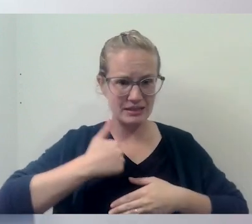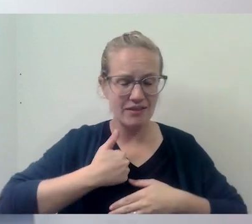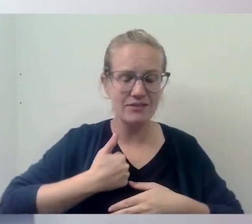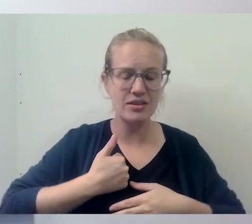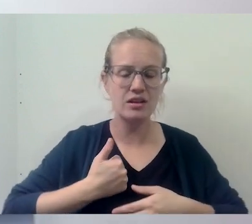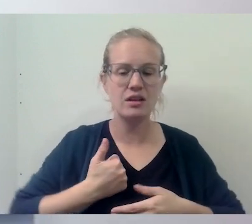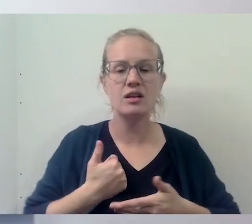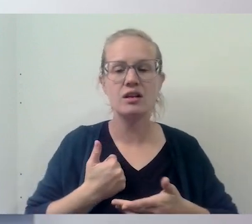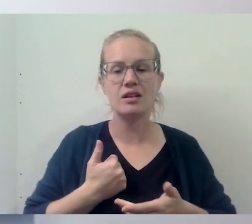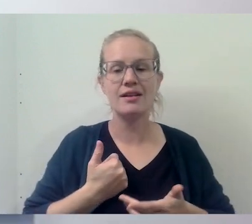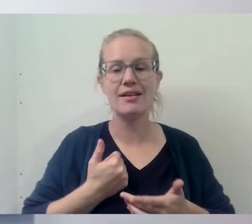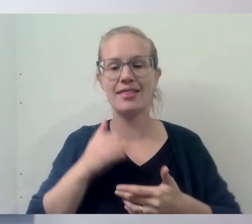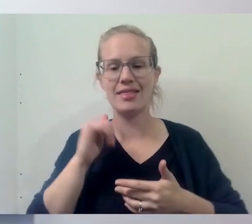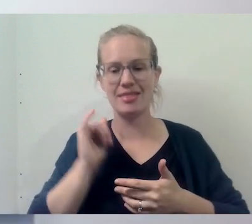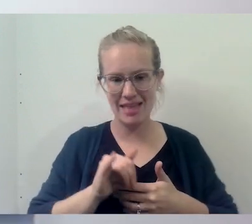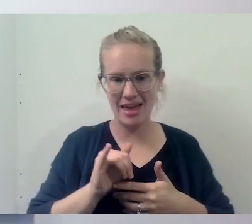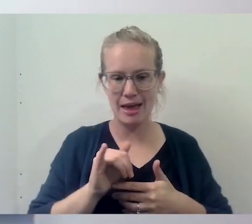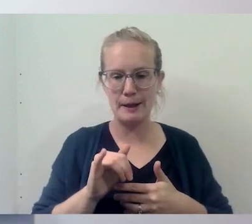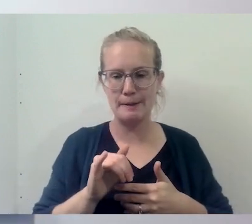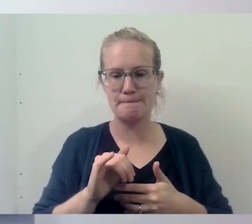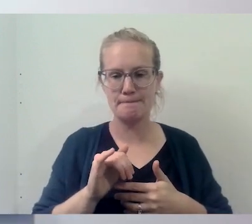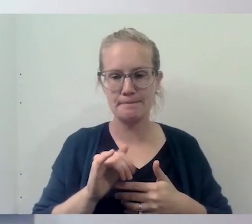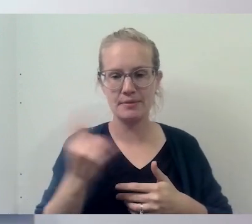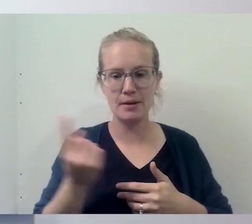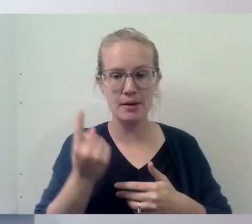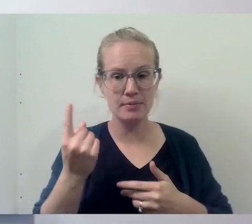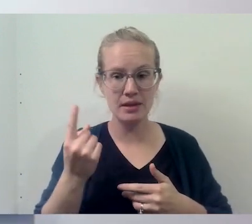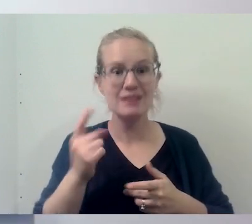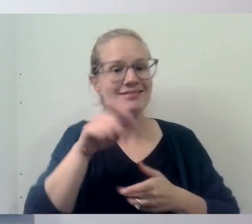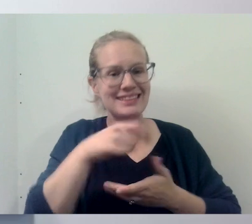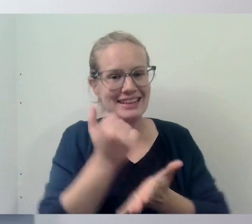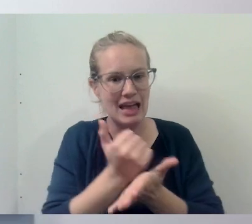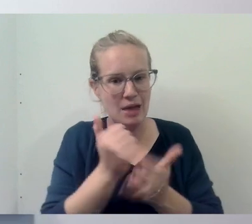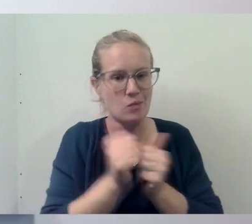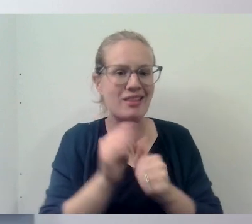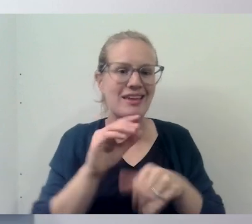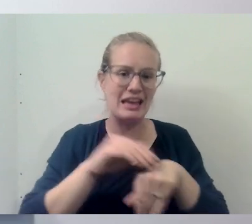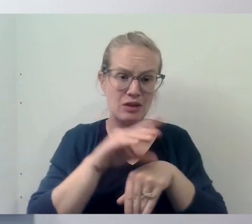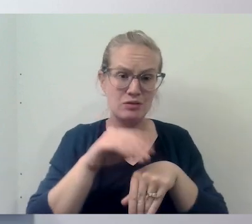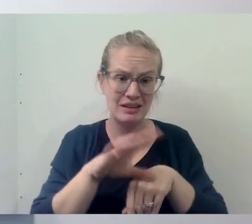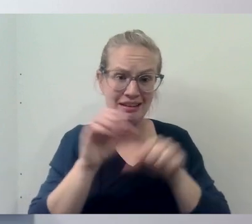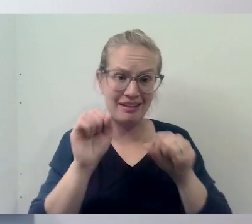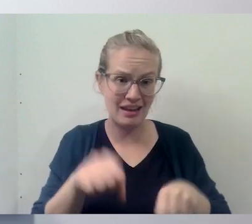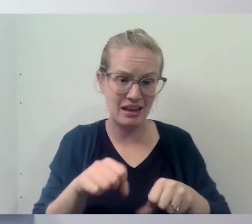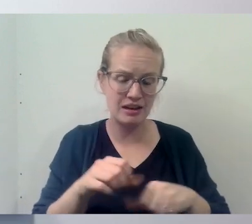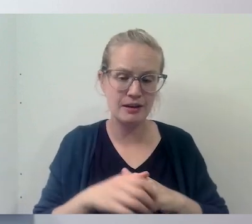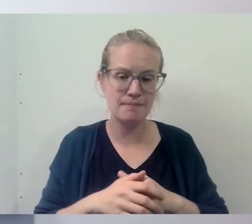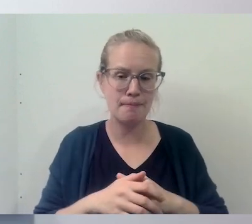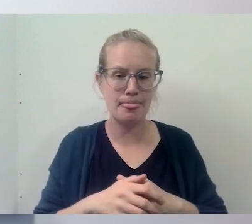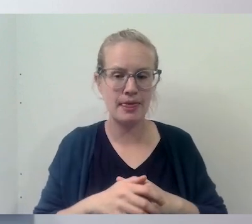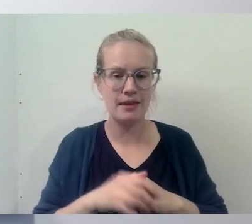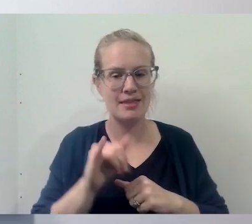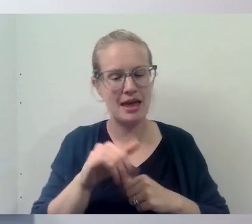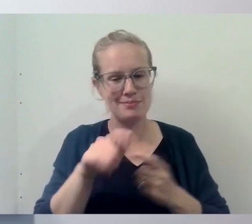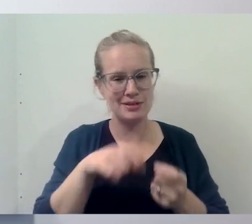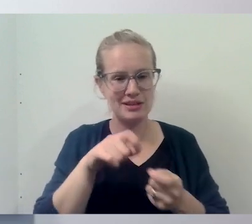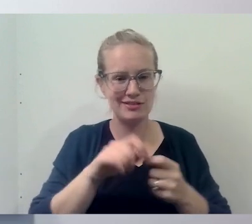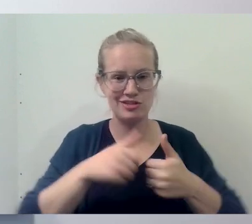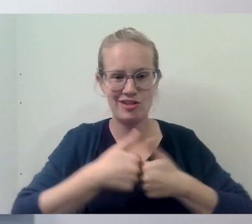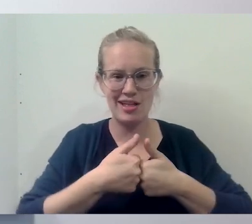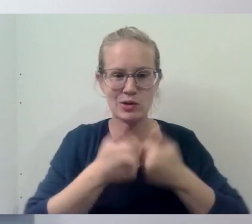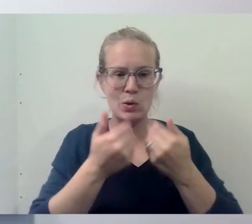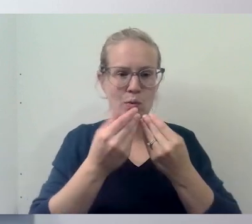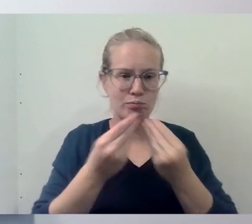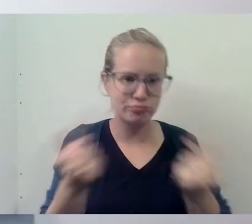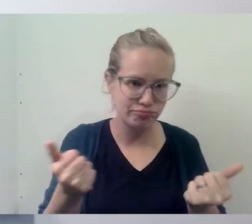And so that's something also that we need some help with counseling, you know, to get over that particular challenge